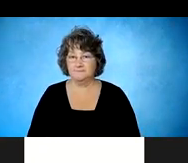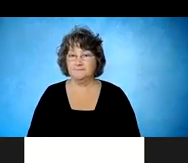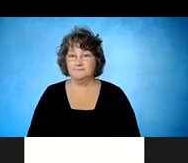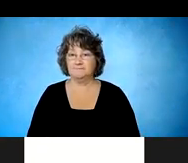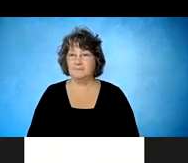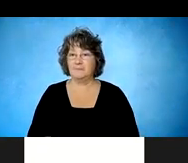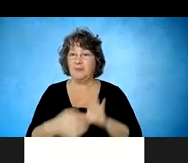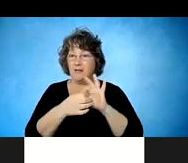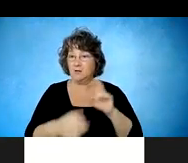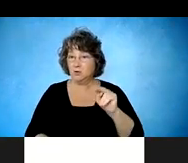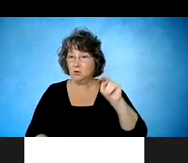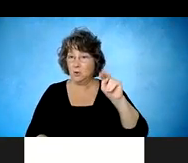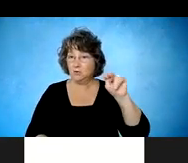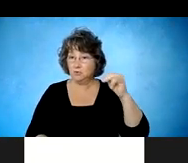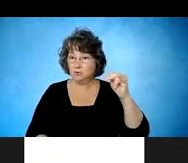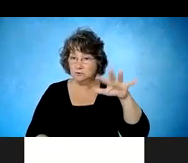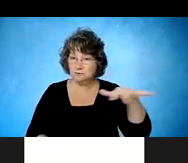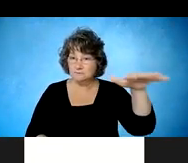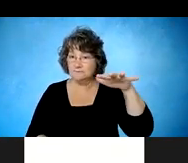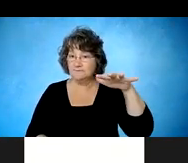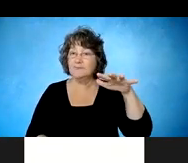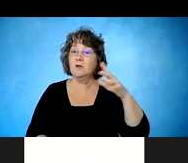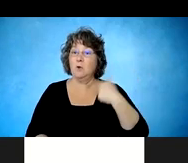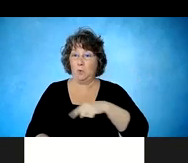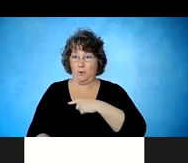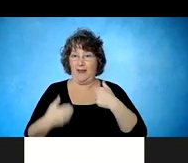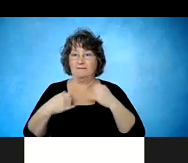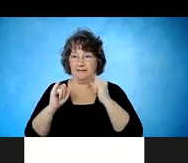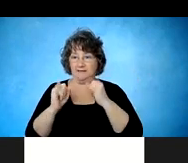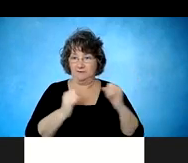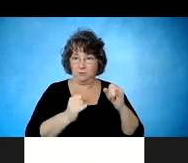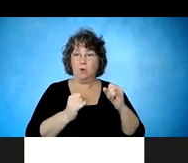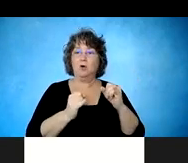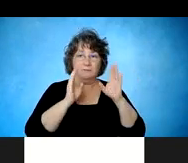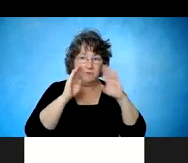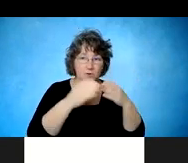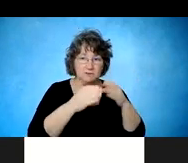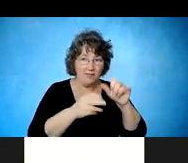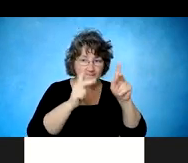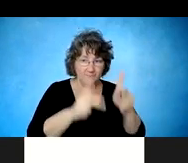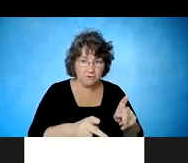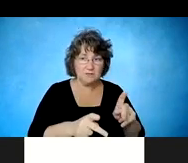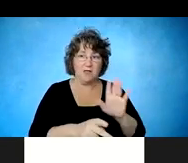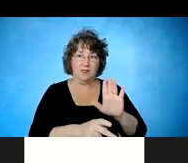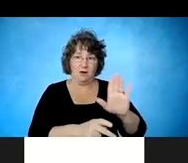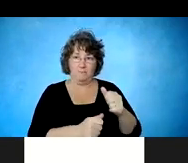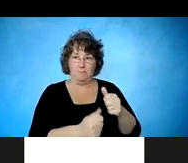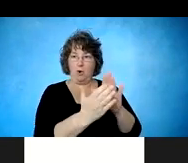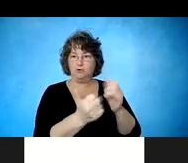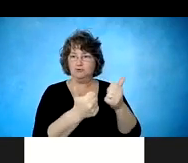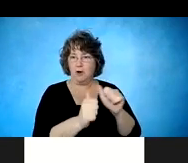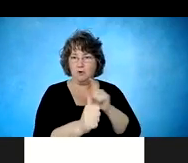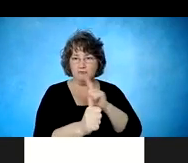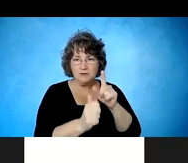person centered approach to meet patients where they are by listening to them and supporting their goals and their needs, especially as they